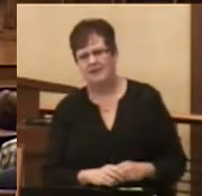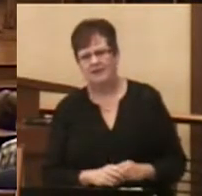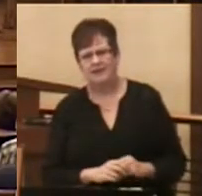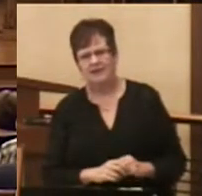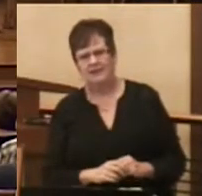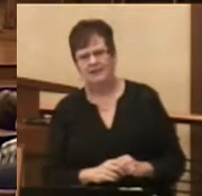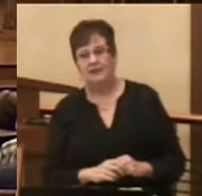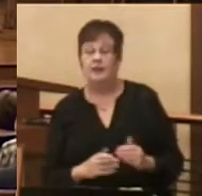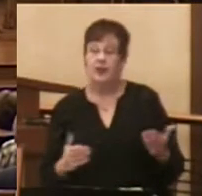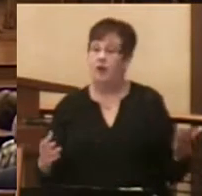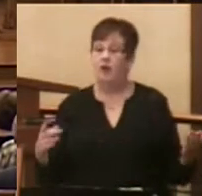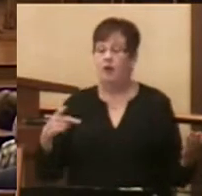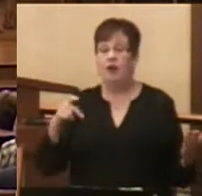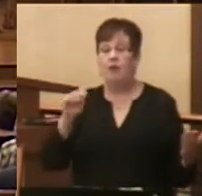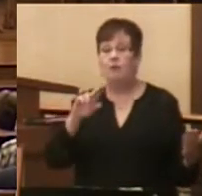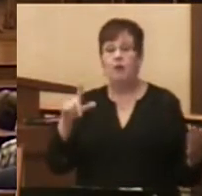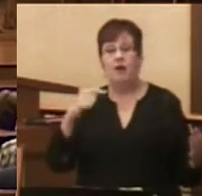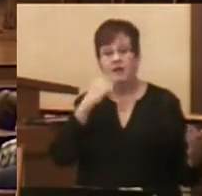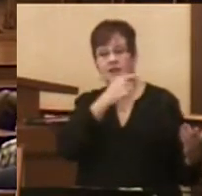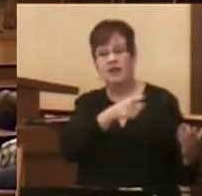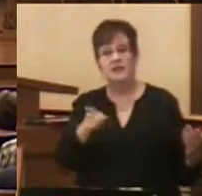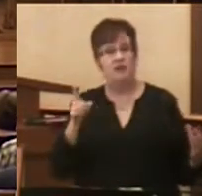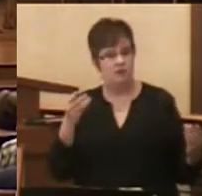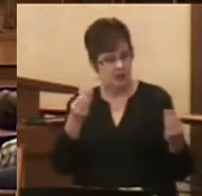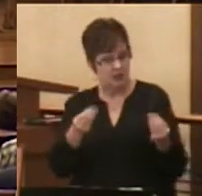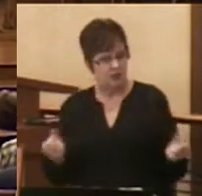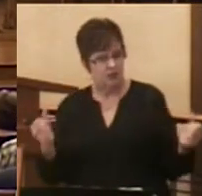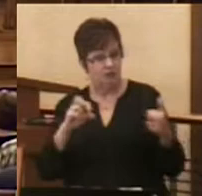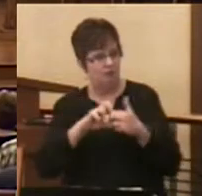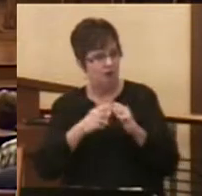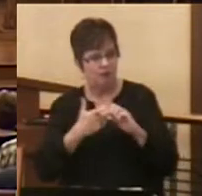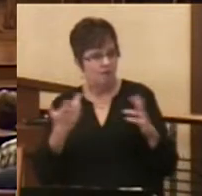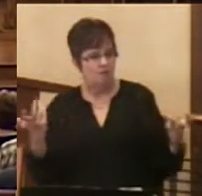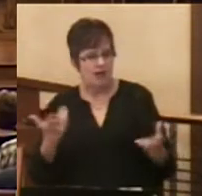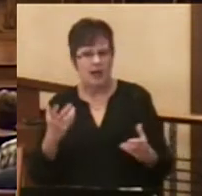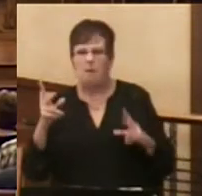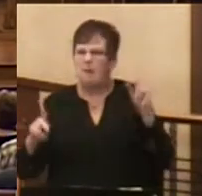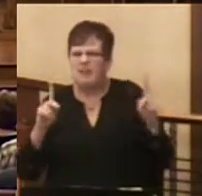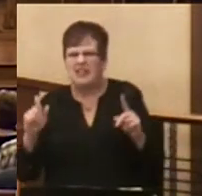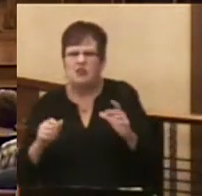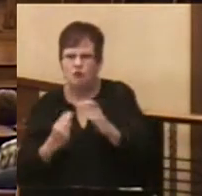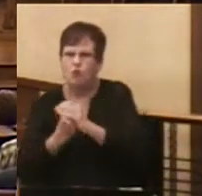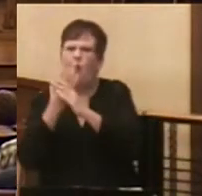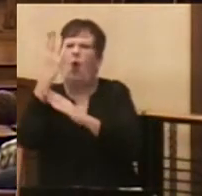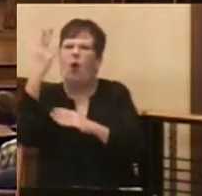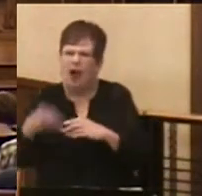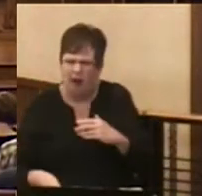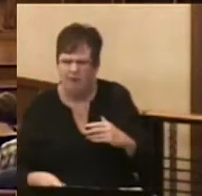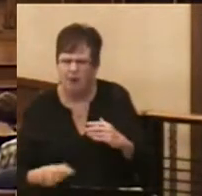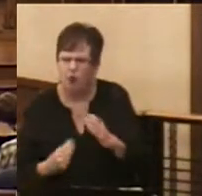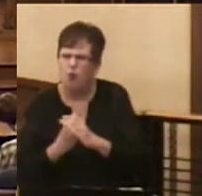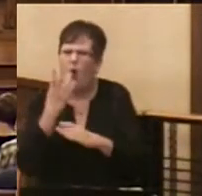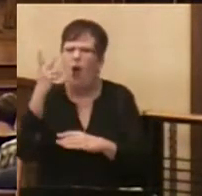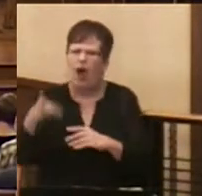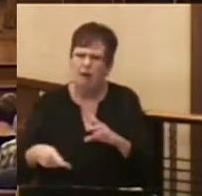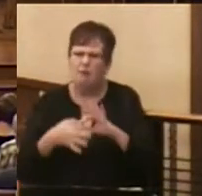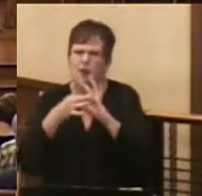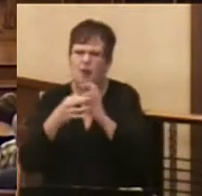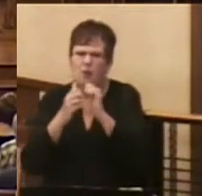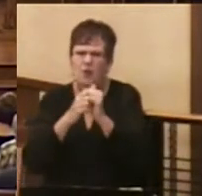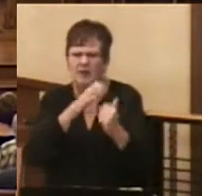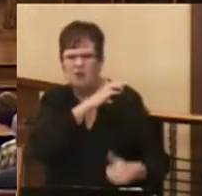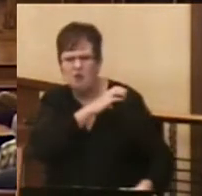So, Paul says there is a solution, that people need to grow up, grow up in Christ.